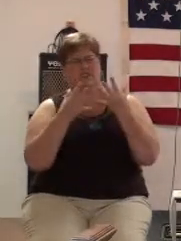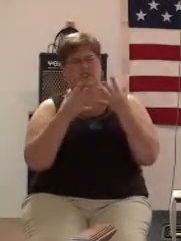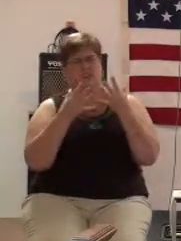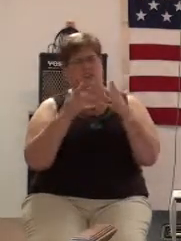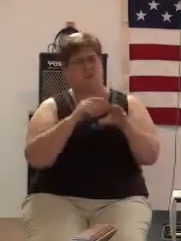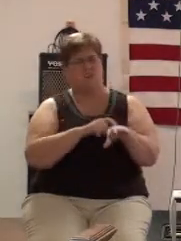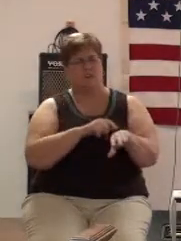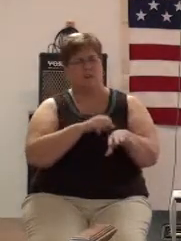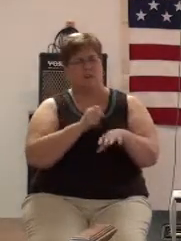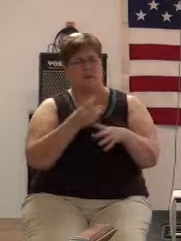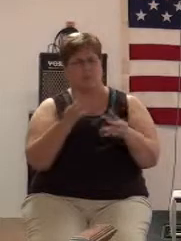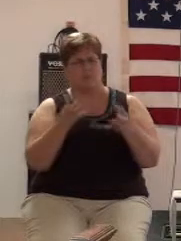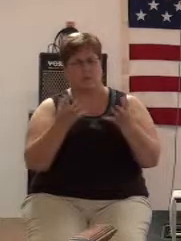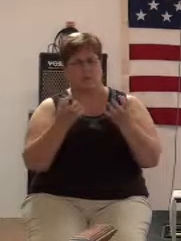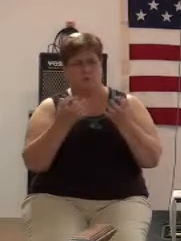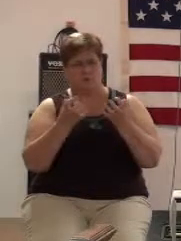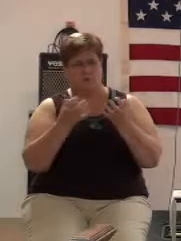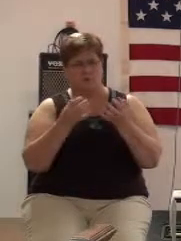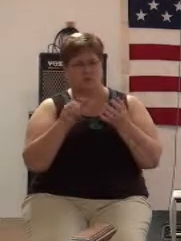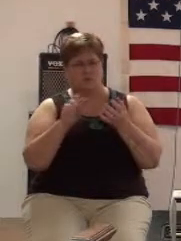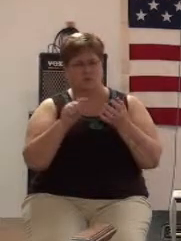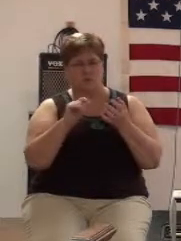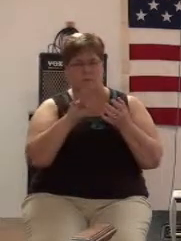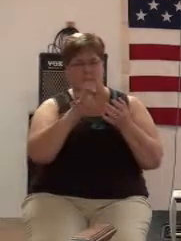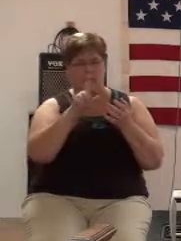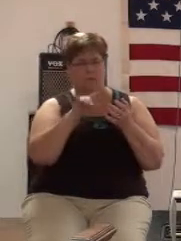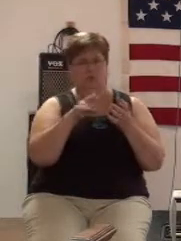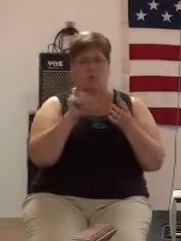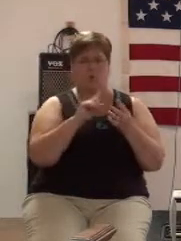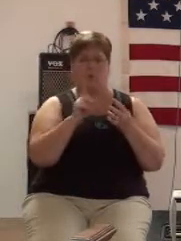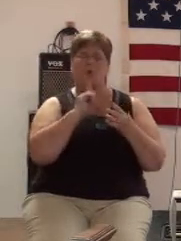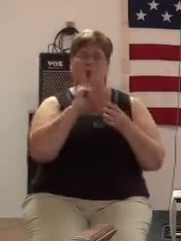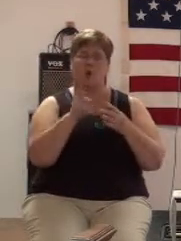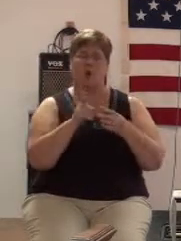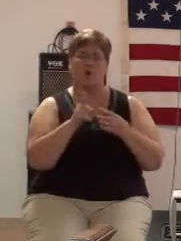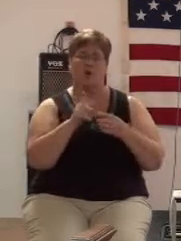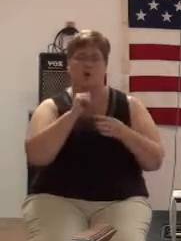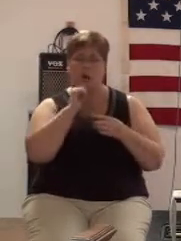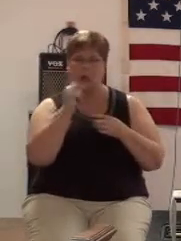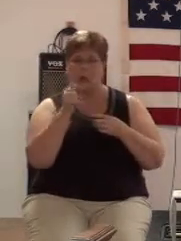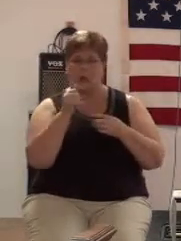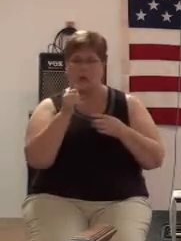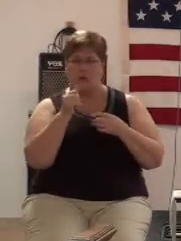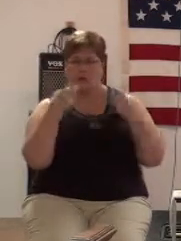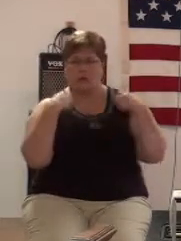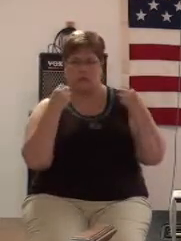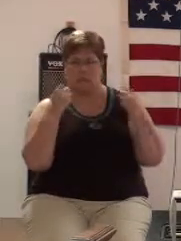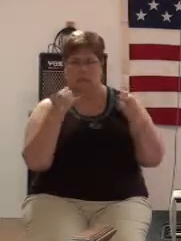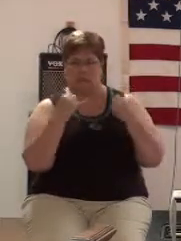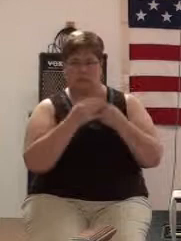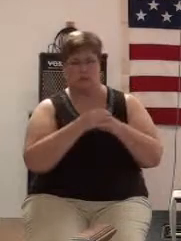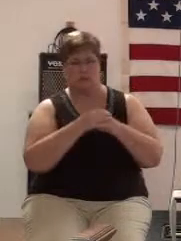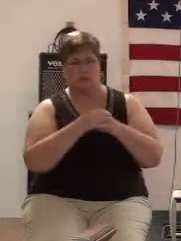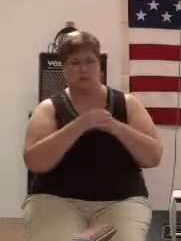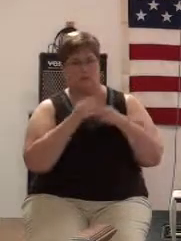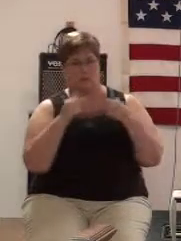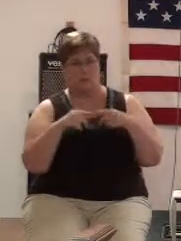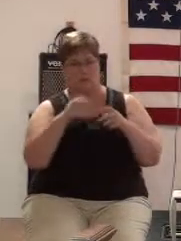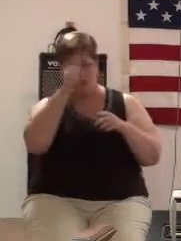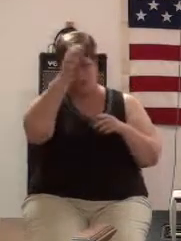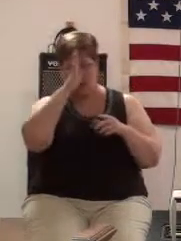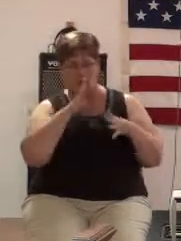stability where we're at instead of healing, and then letting